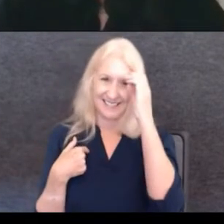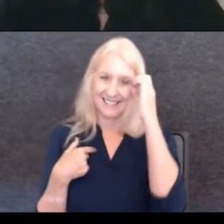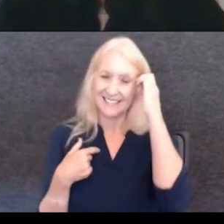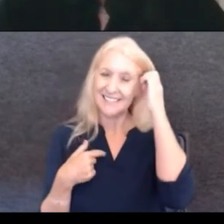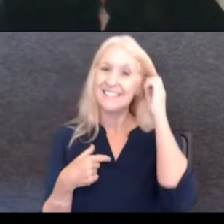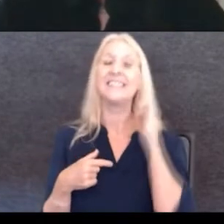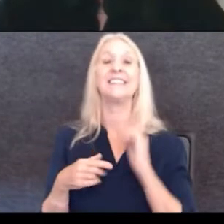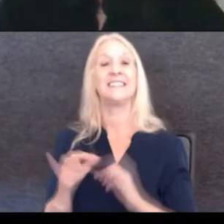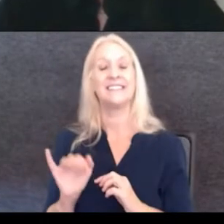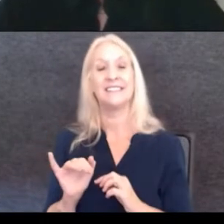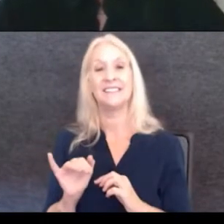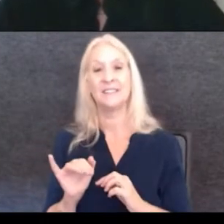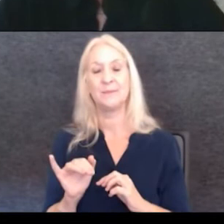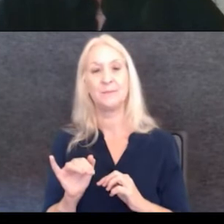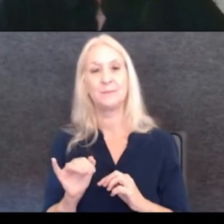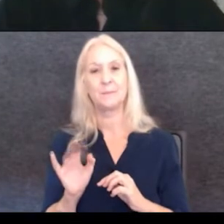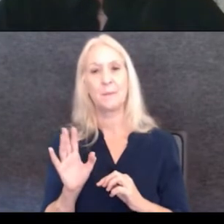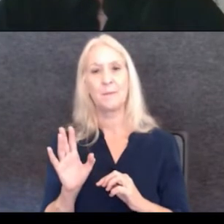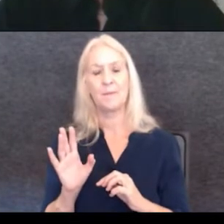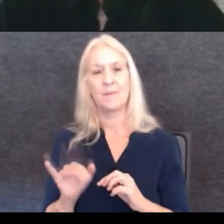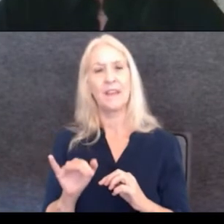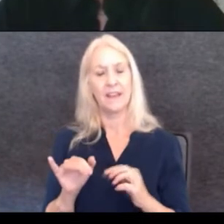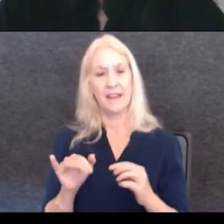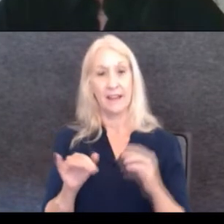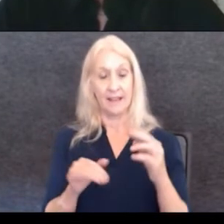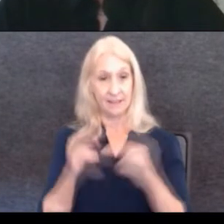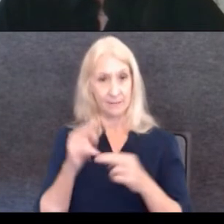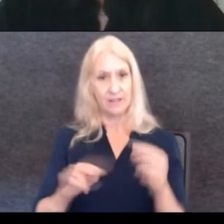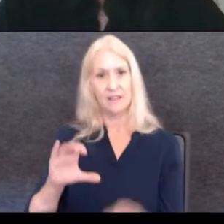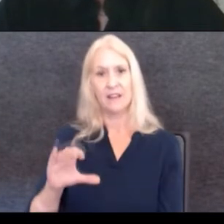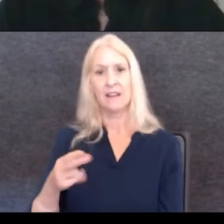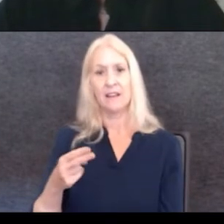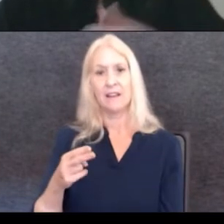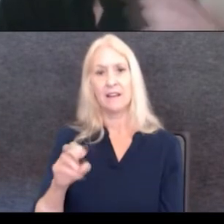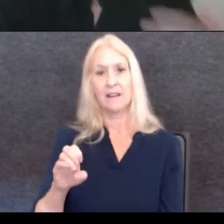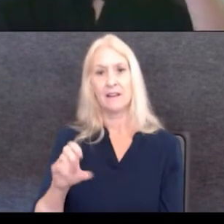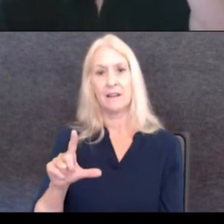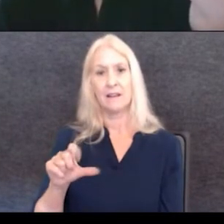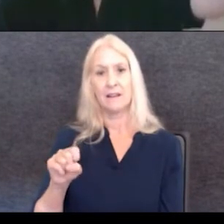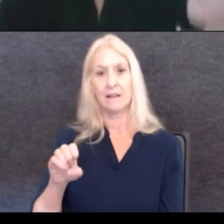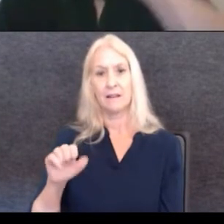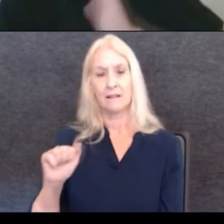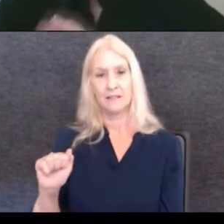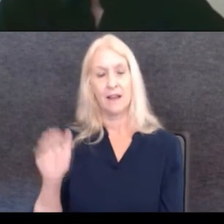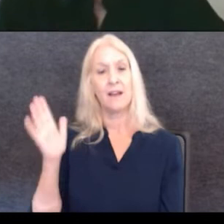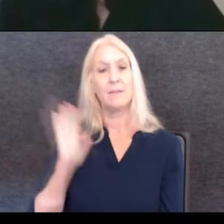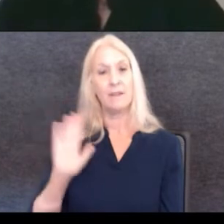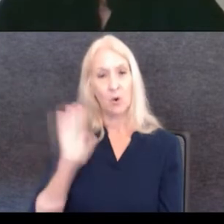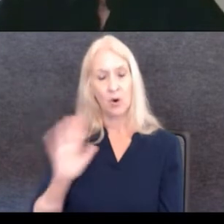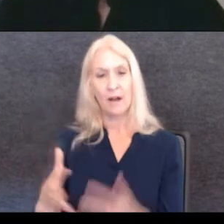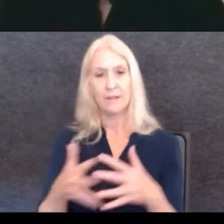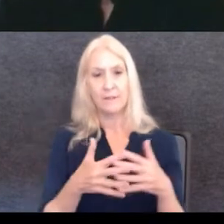it is, uh, uh, an existing building in Chelsea. Yeah. building is, it used to be Americana Hotel.